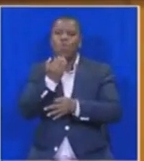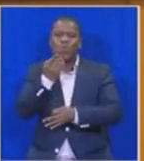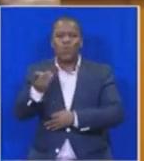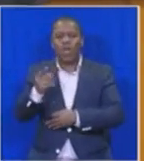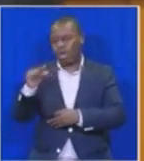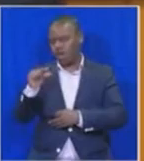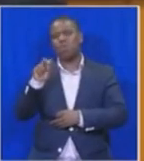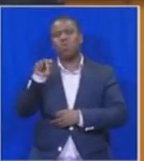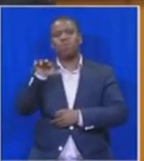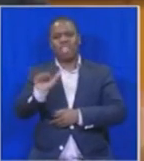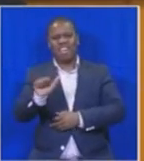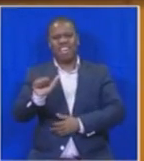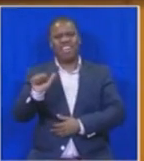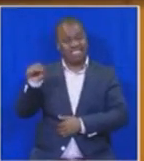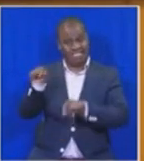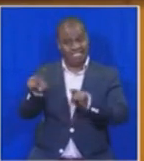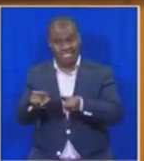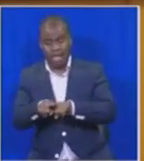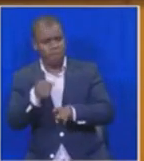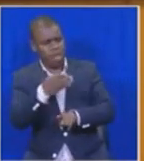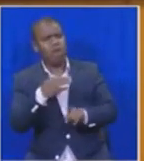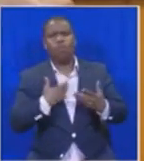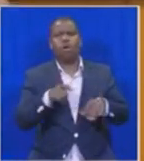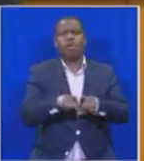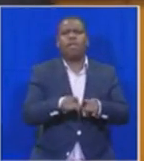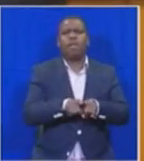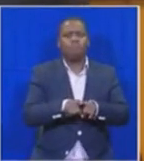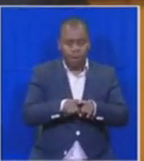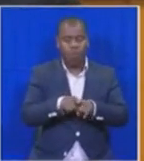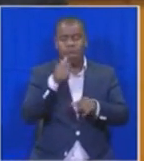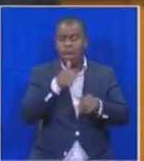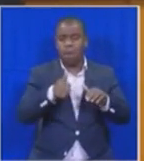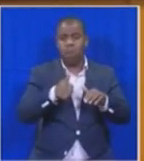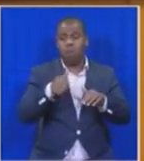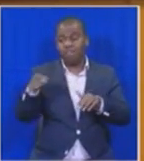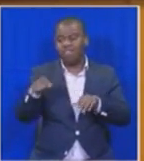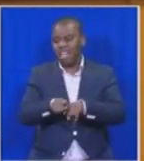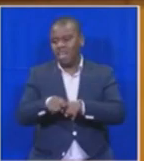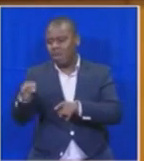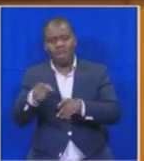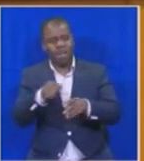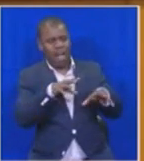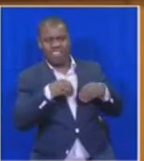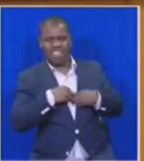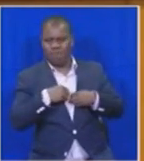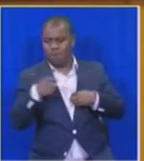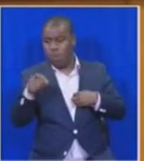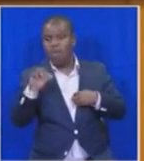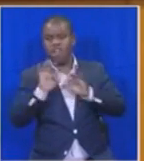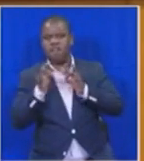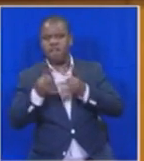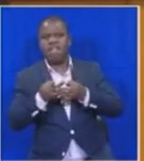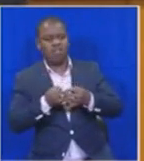were right, because the minister has now allowed himself to become a hired gun for the Guptas. Effectively recommending